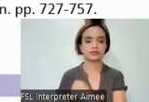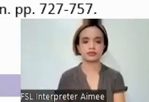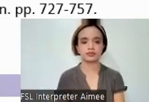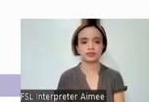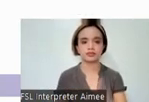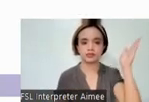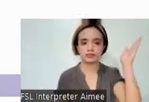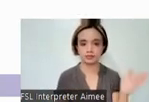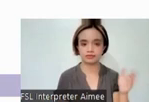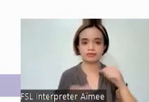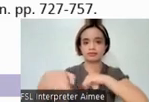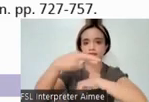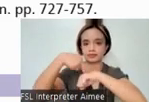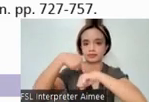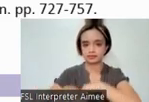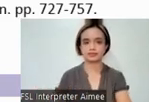are our references.